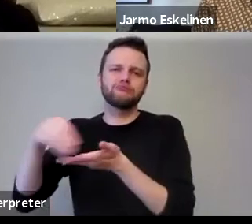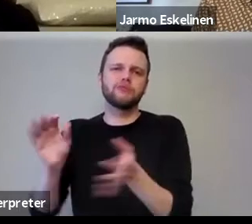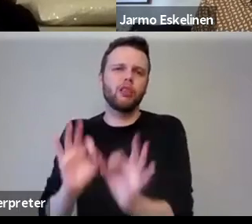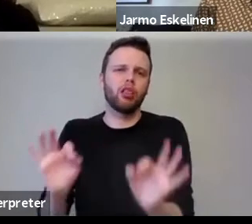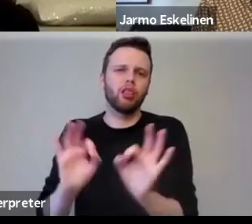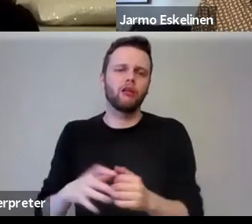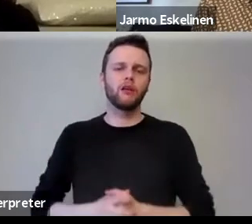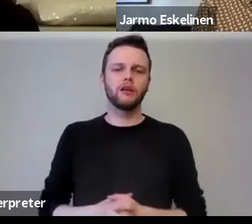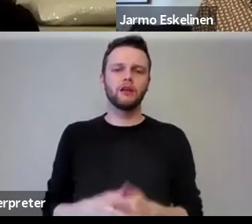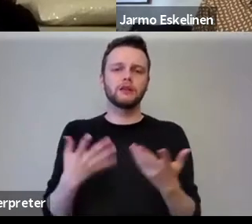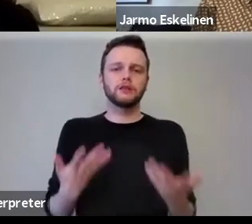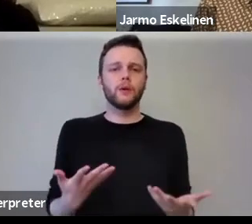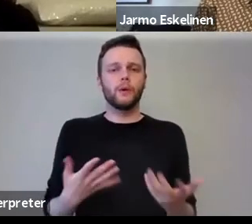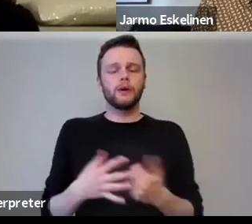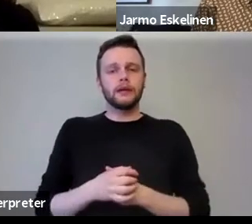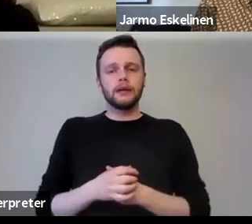So, uh,